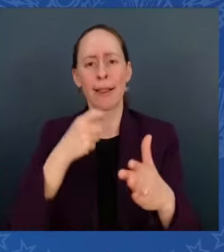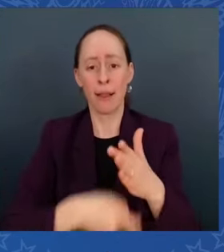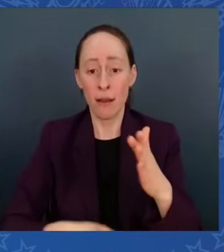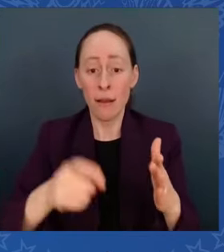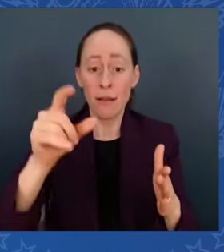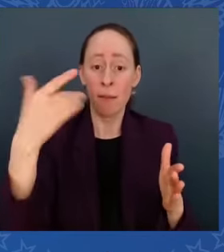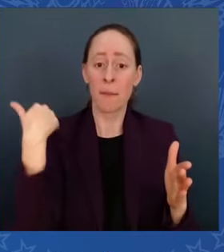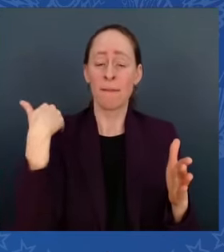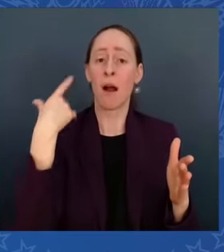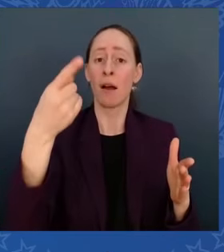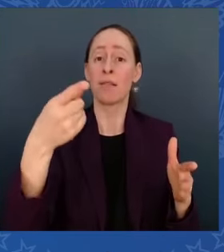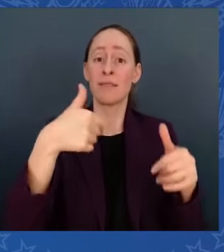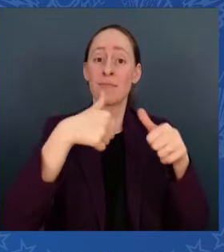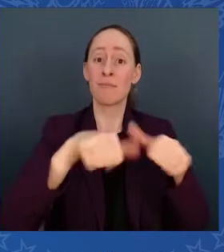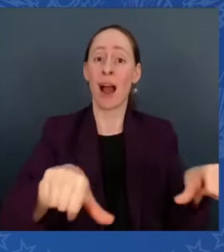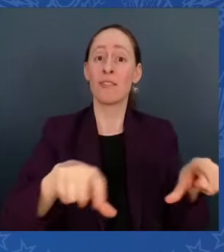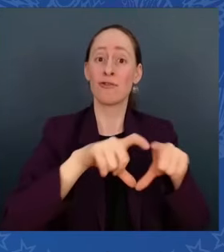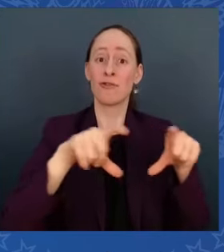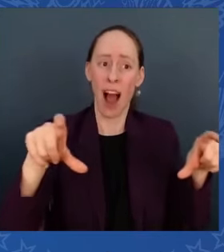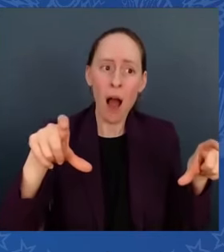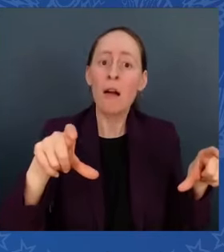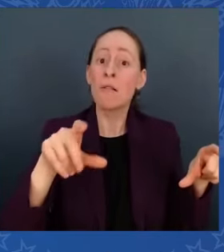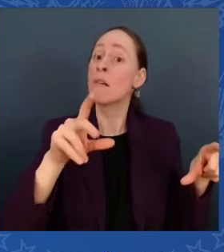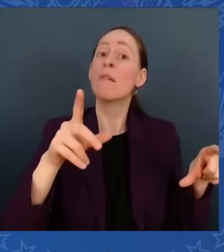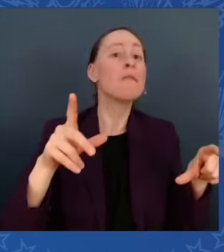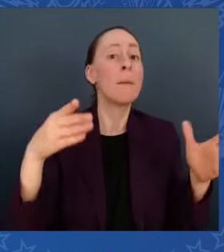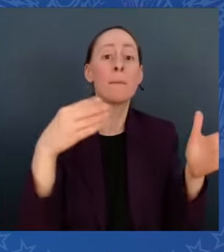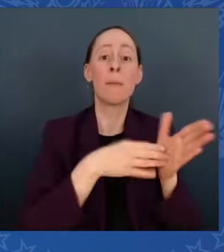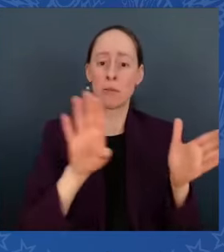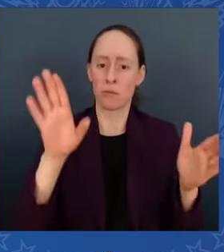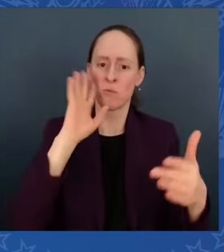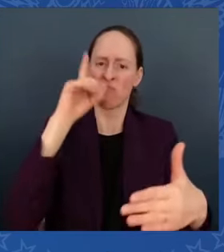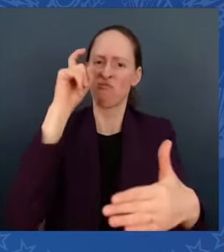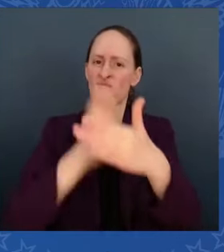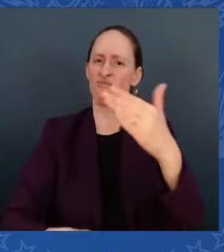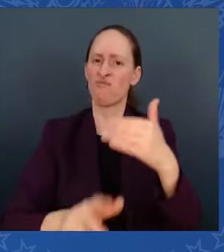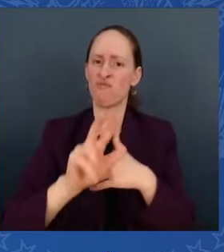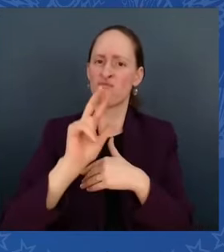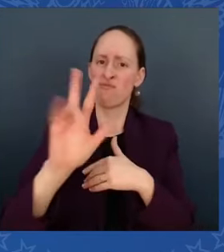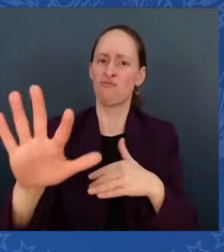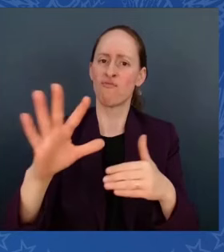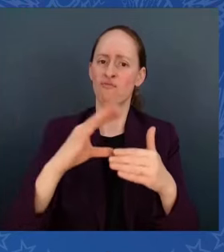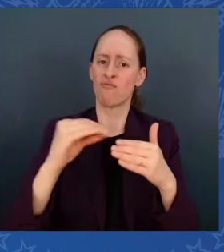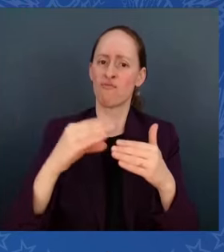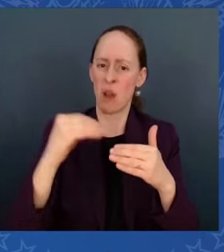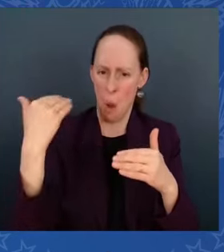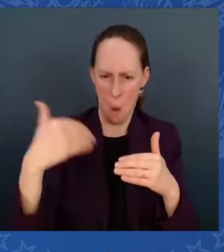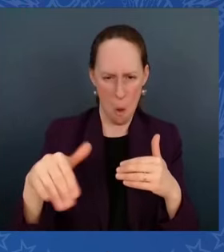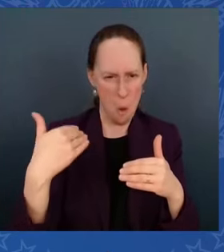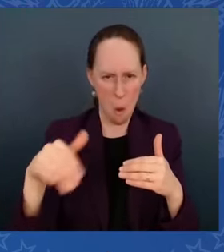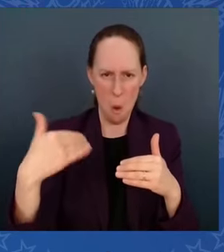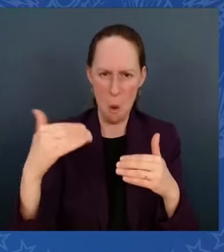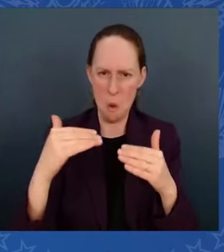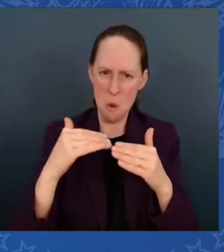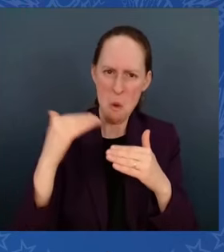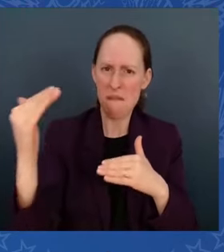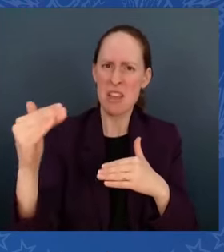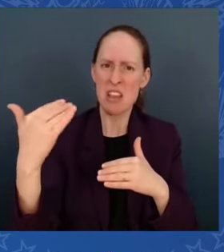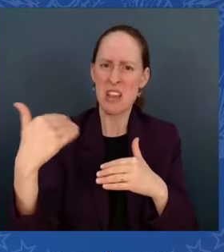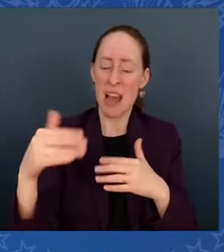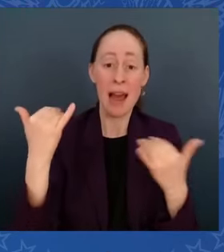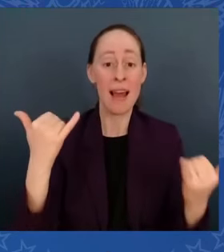between $35 and $50 for that bank overcharge. Guess what? They can't now charge more than $8.